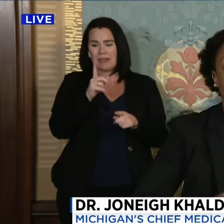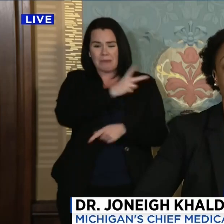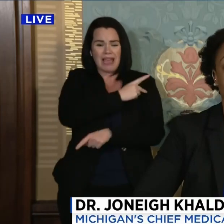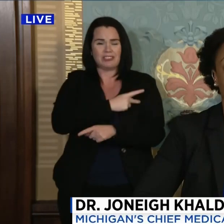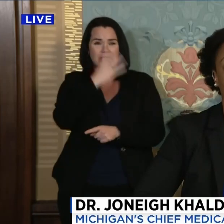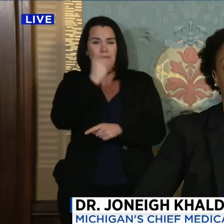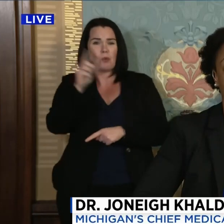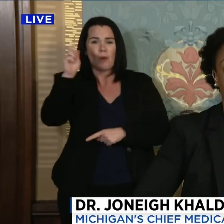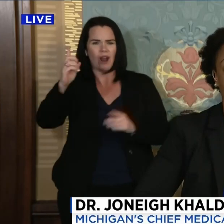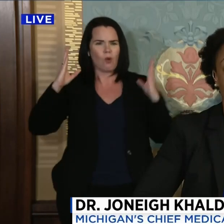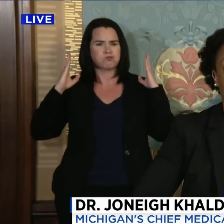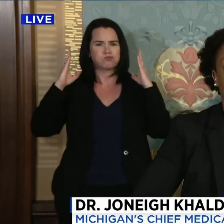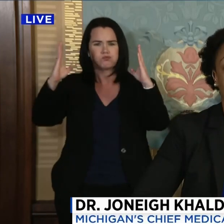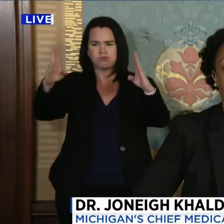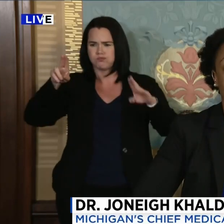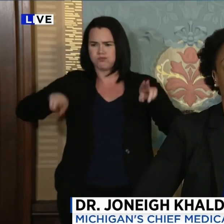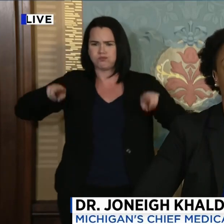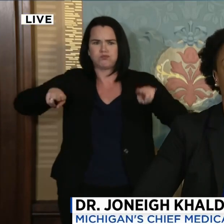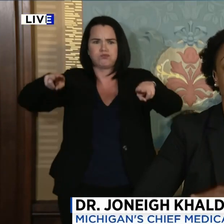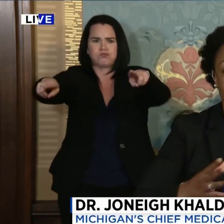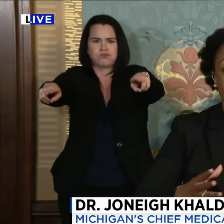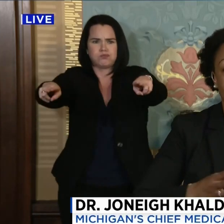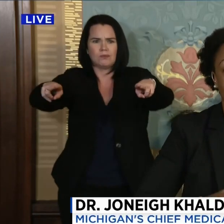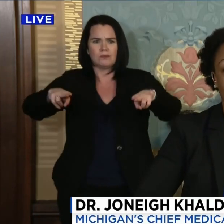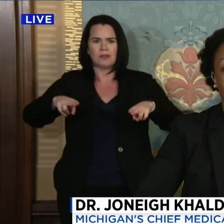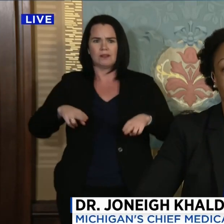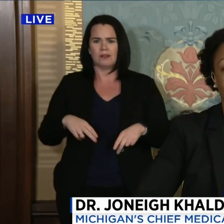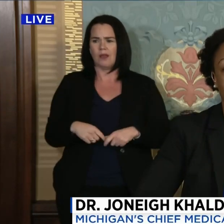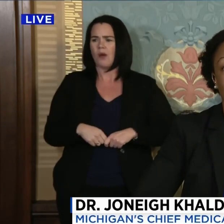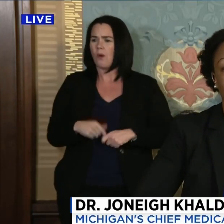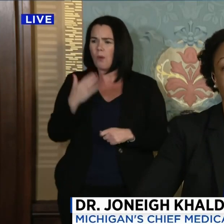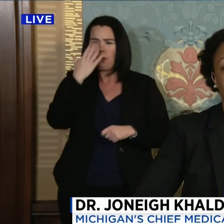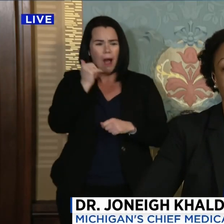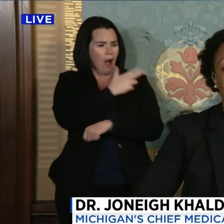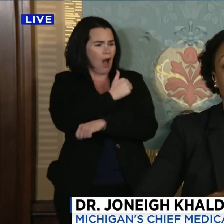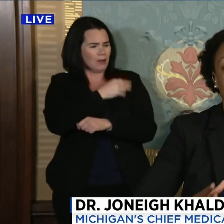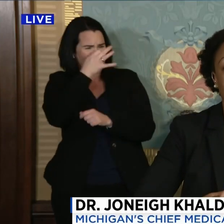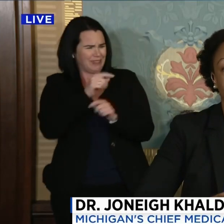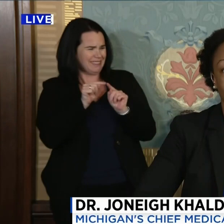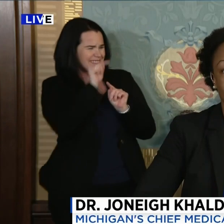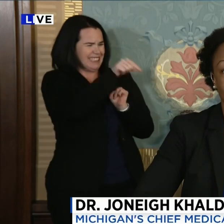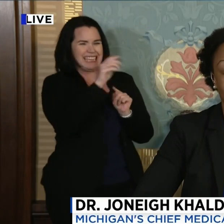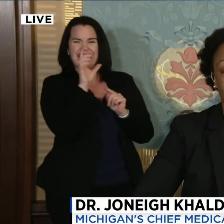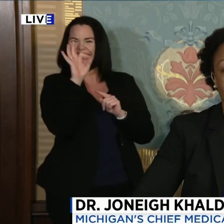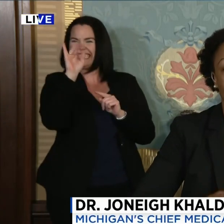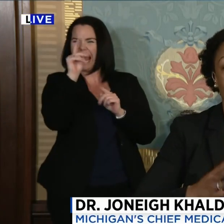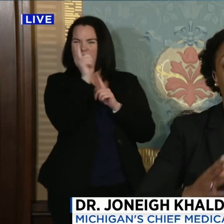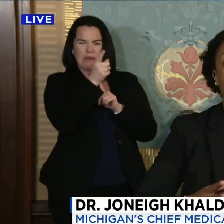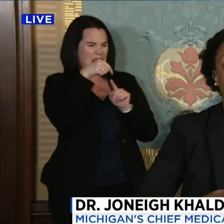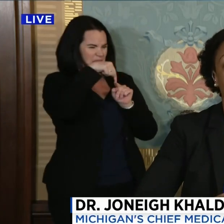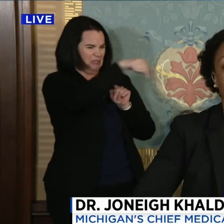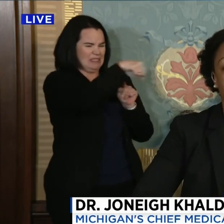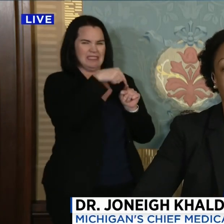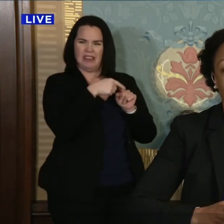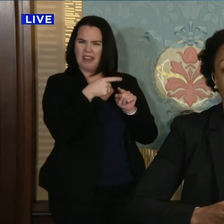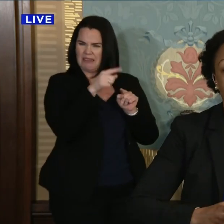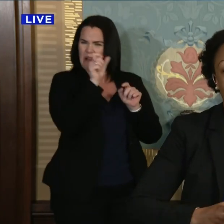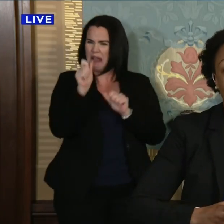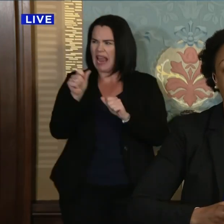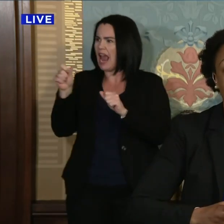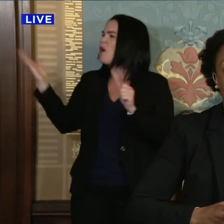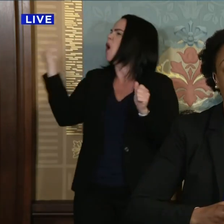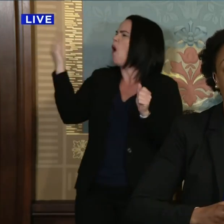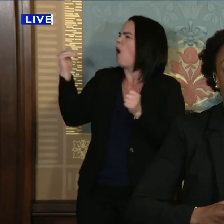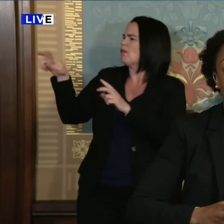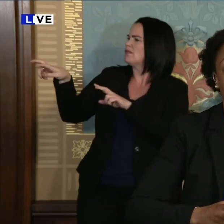90 minutes down the street can't if they have the capability take some of these patients. So we already know a lot of our